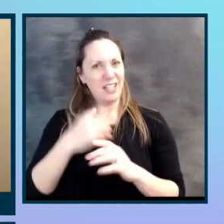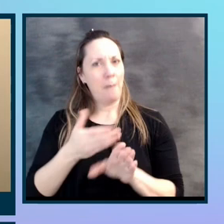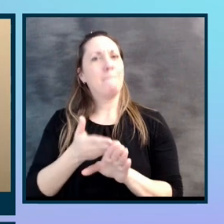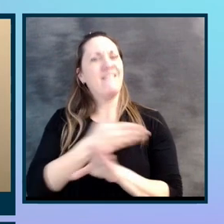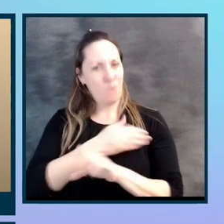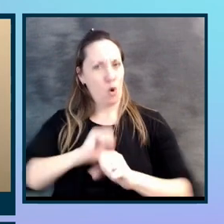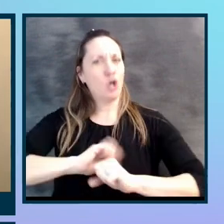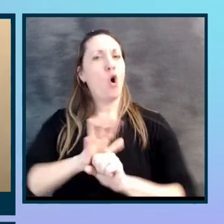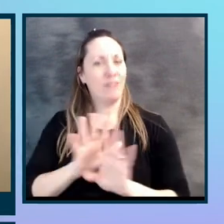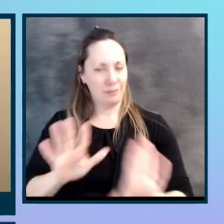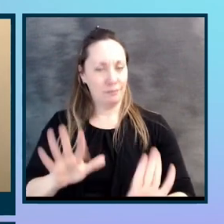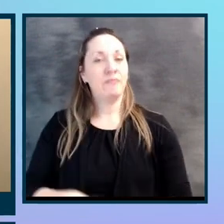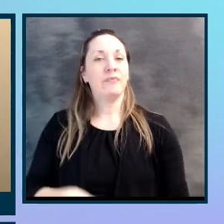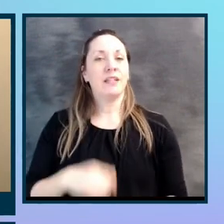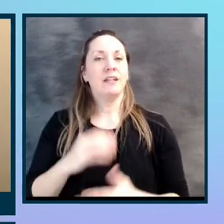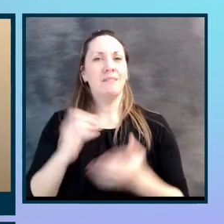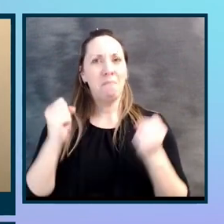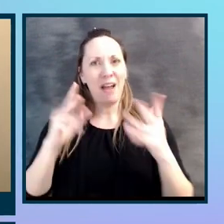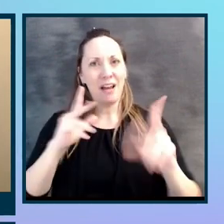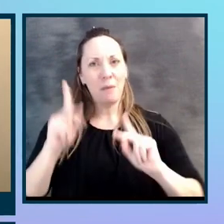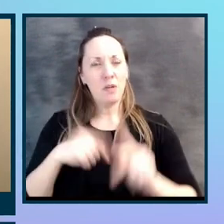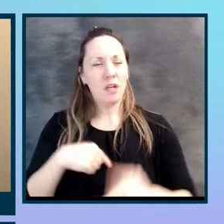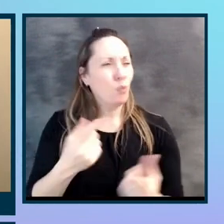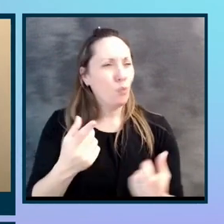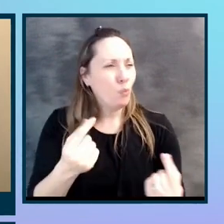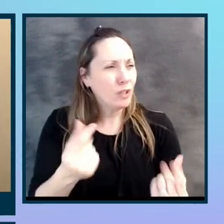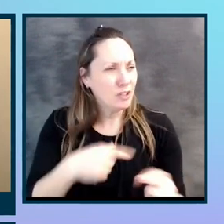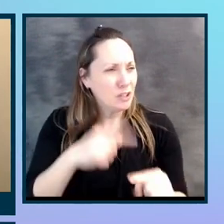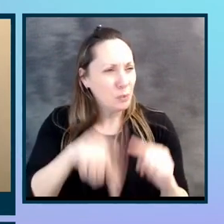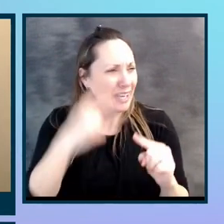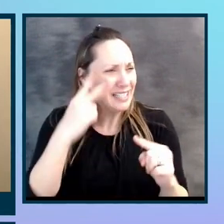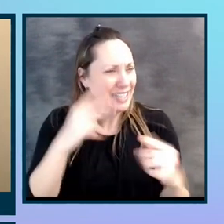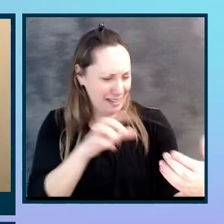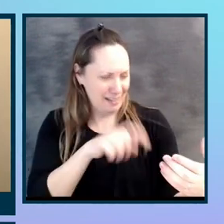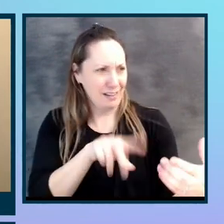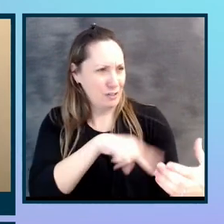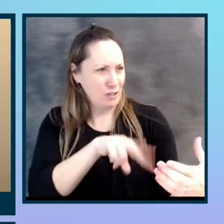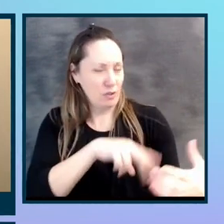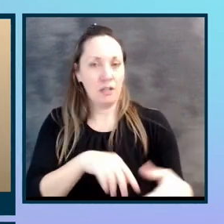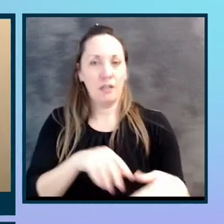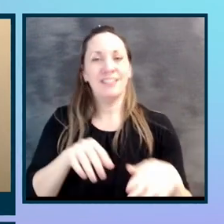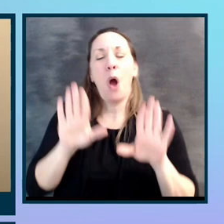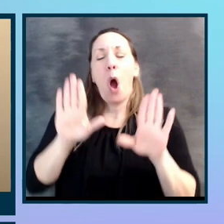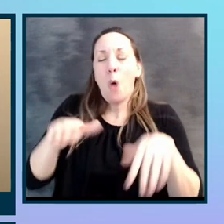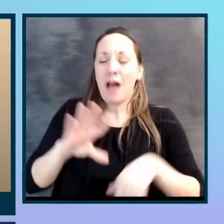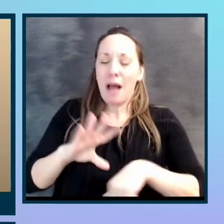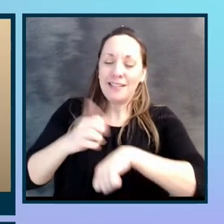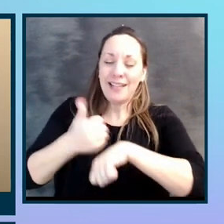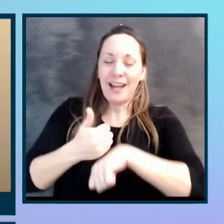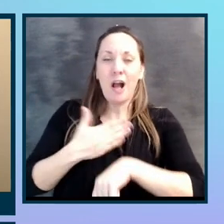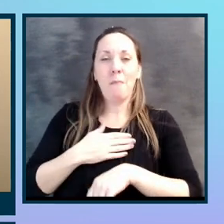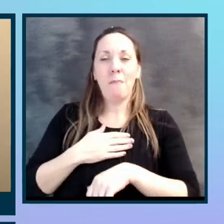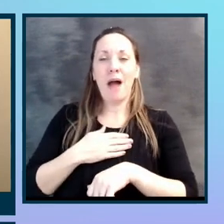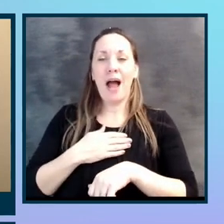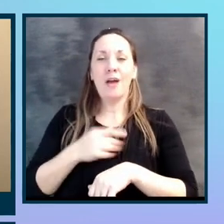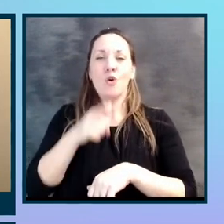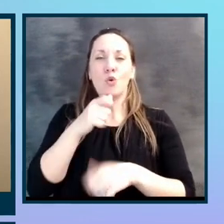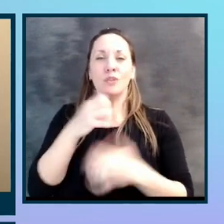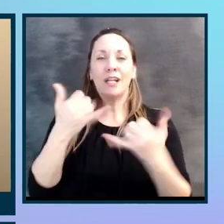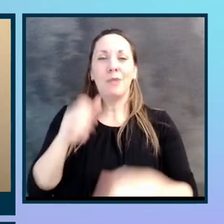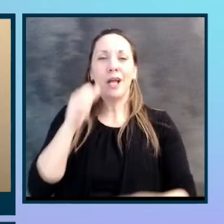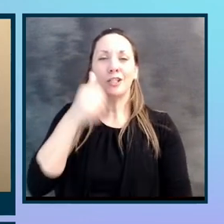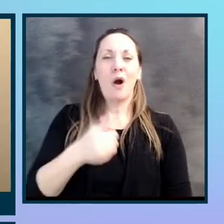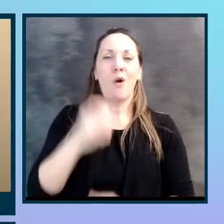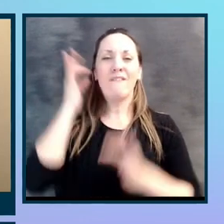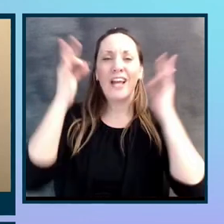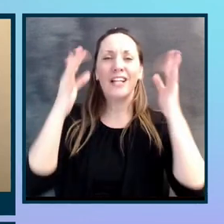and so many people are like, well, what are you doing? You can't even see the screen. And it's like, oh, I'm setting my fantasy football lineup for tomorrow. And they're like, how?